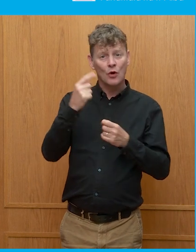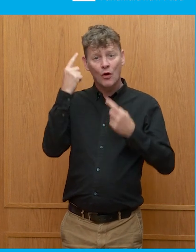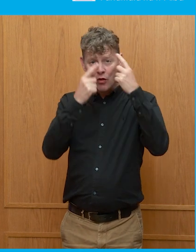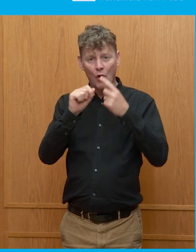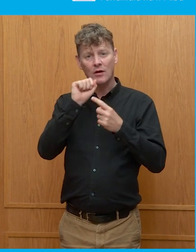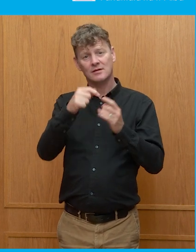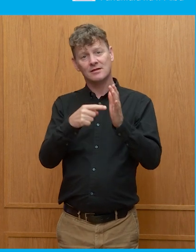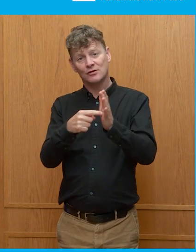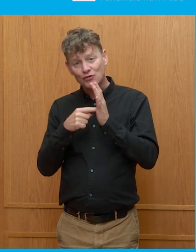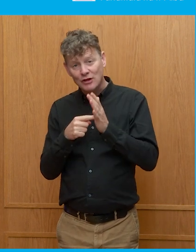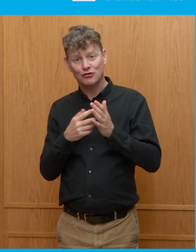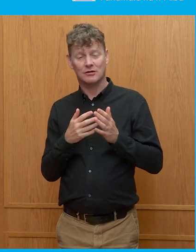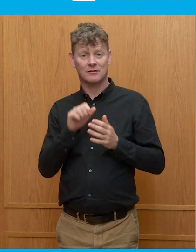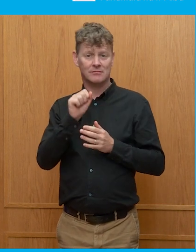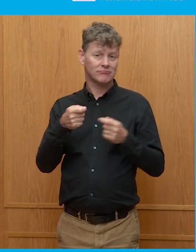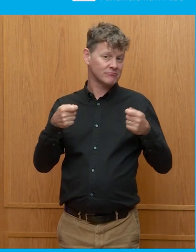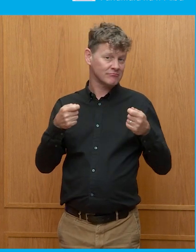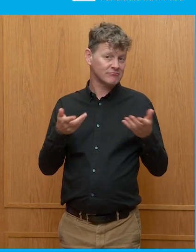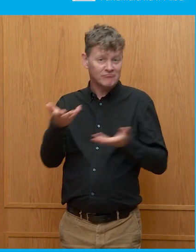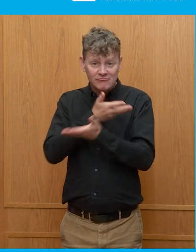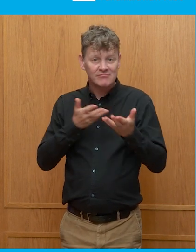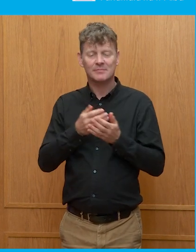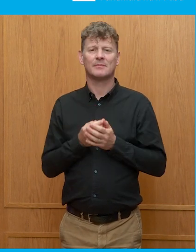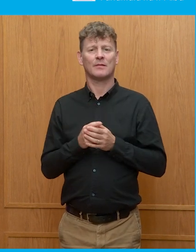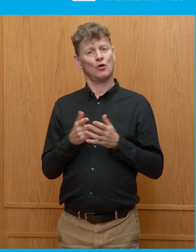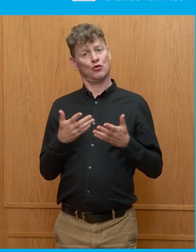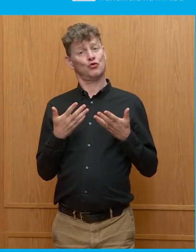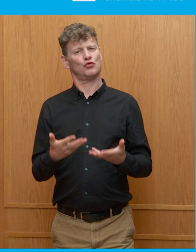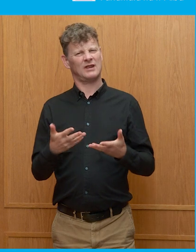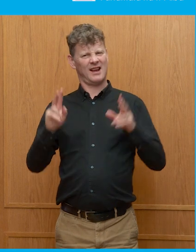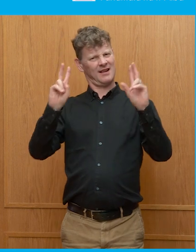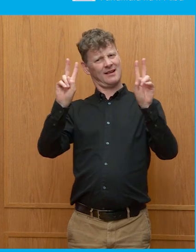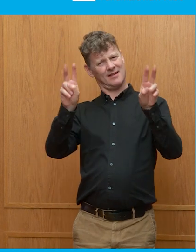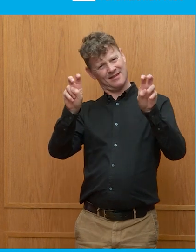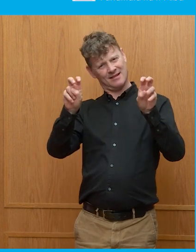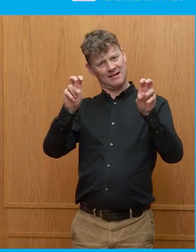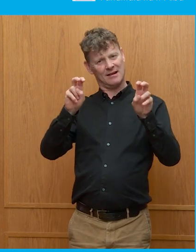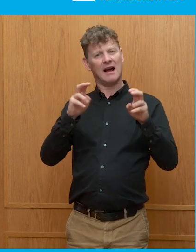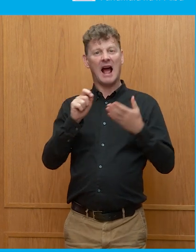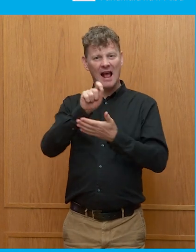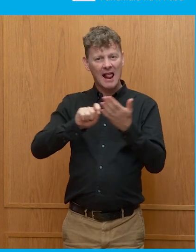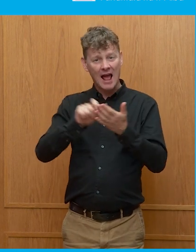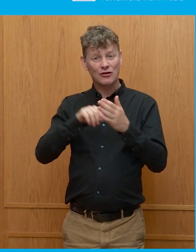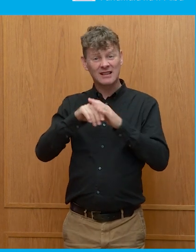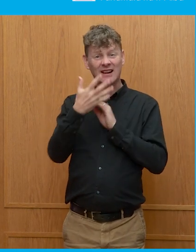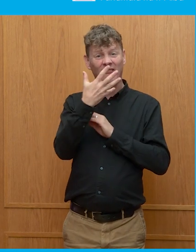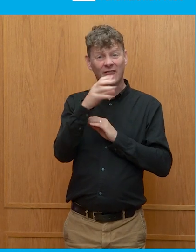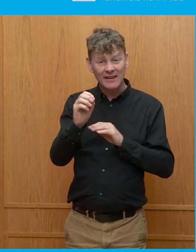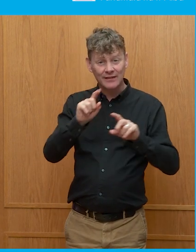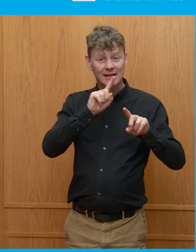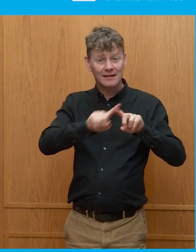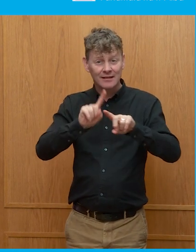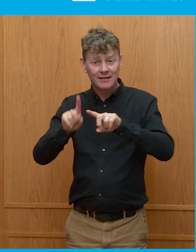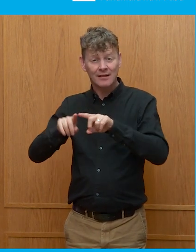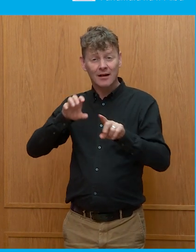contributions. We're very glad to receive them. And we're looking today at the fact that there are elections in 50 countries. It's almost